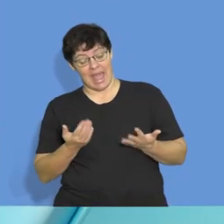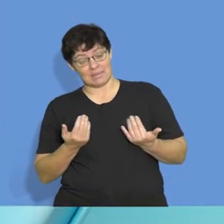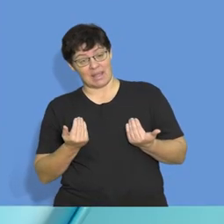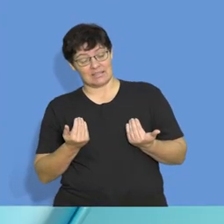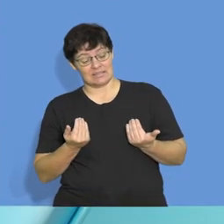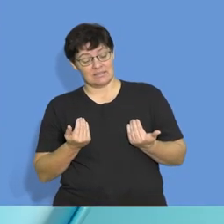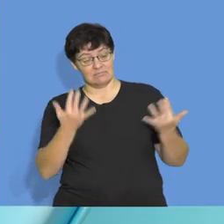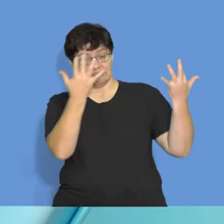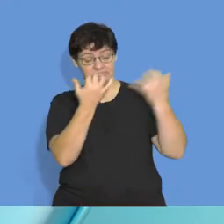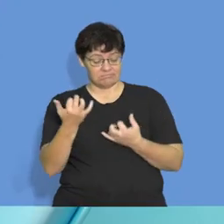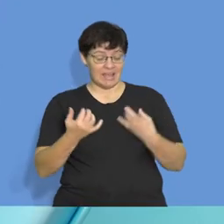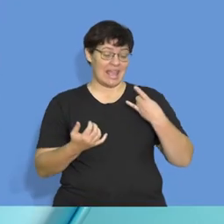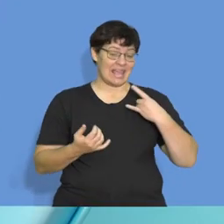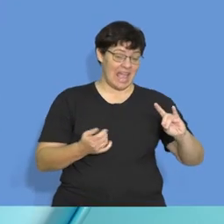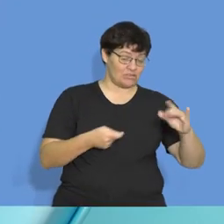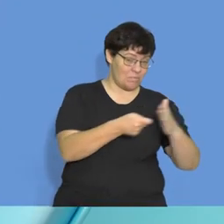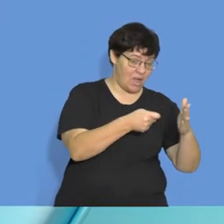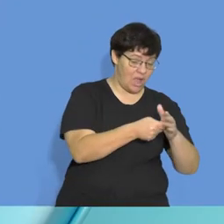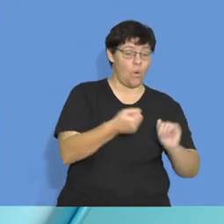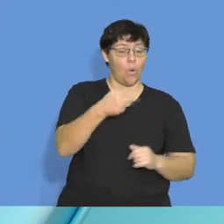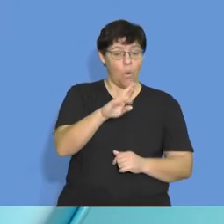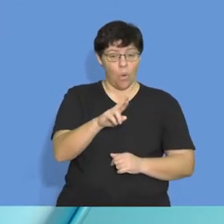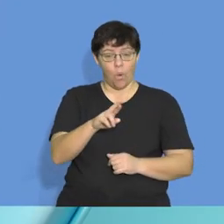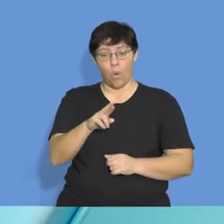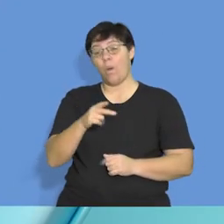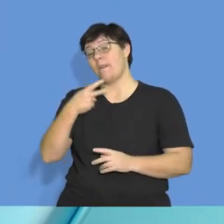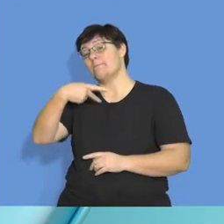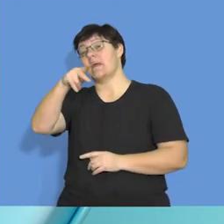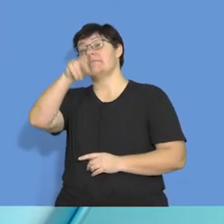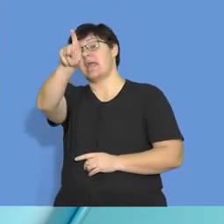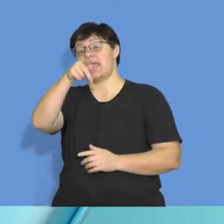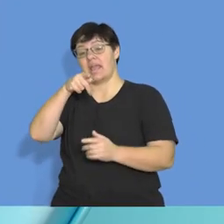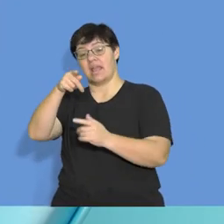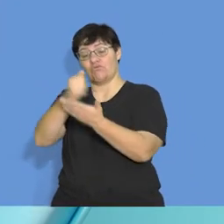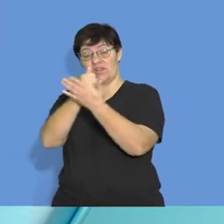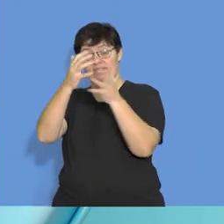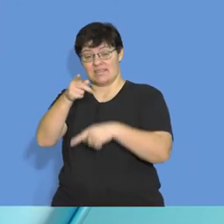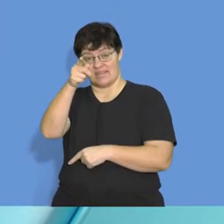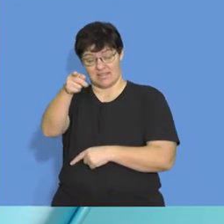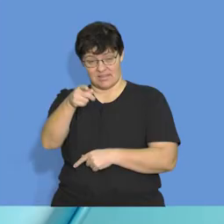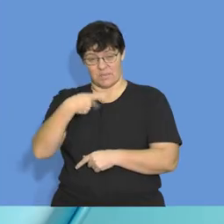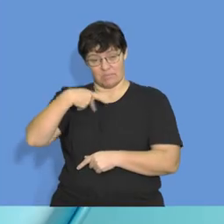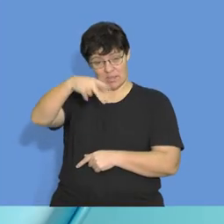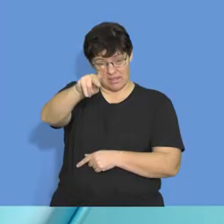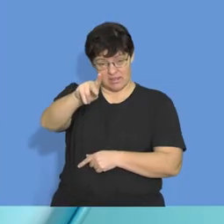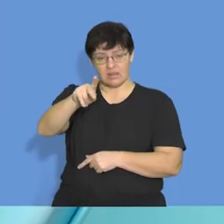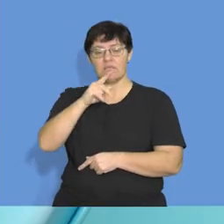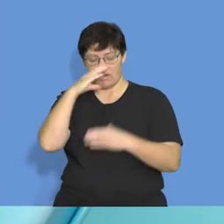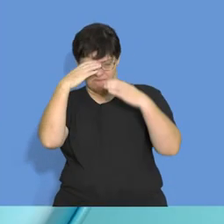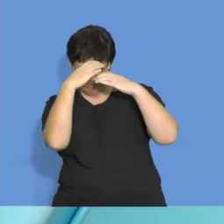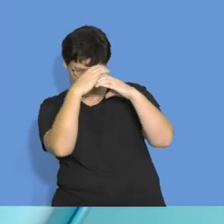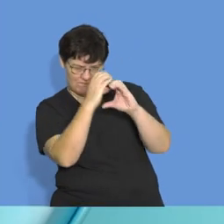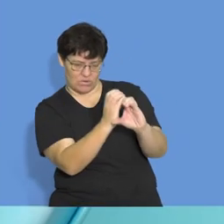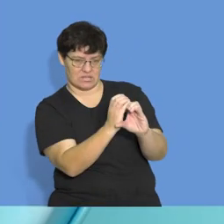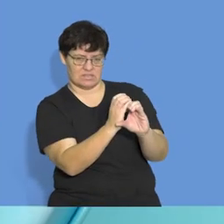either cash purchases or payments to creditors, hone in, aim at